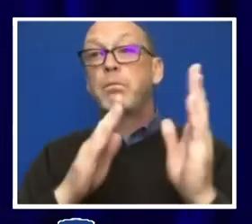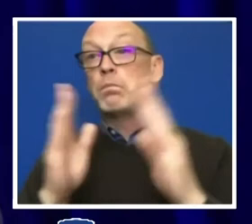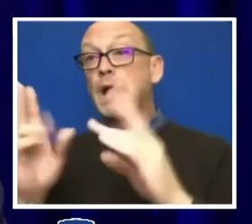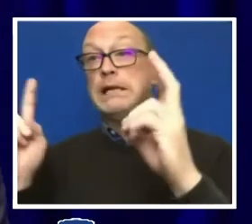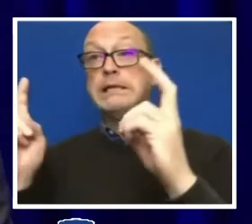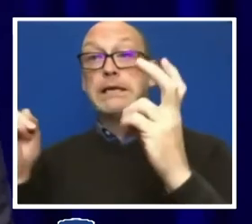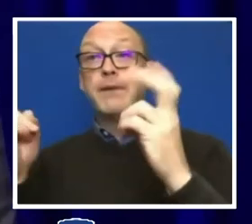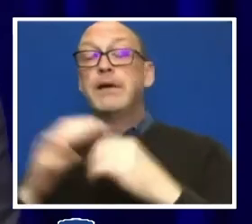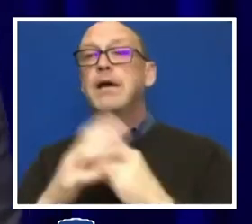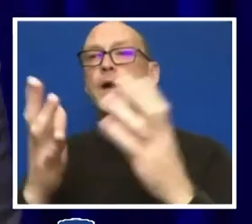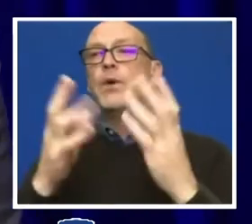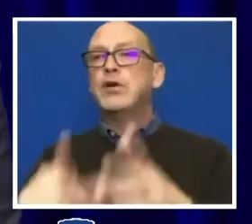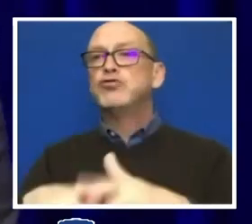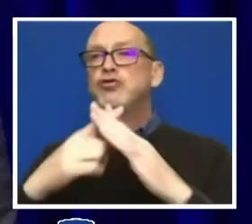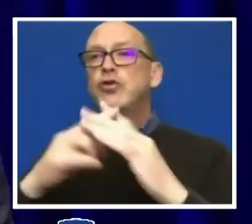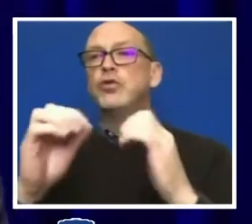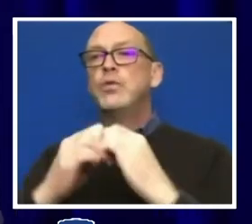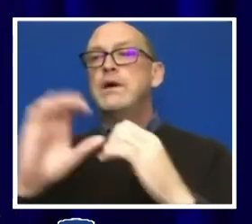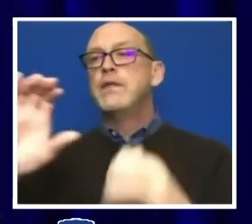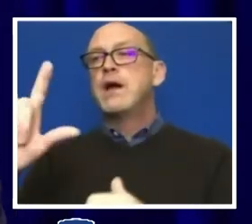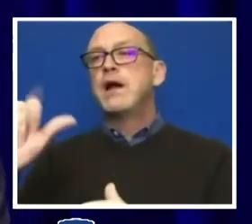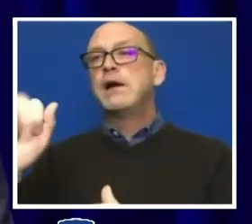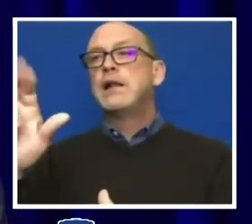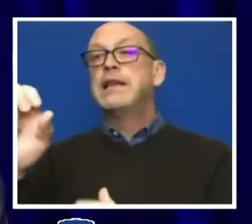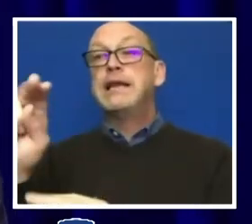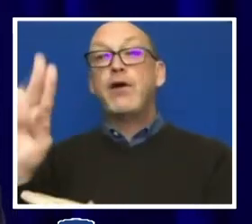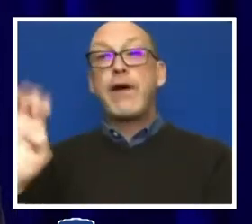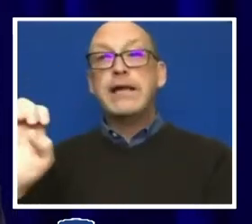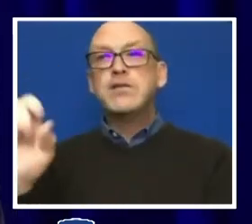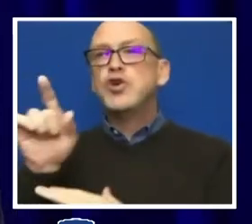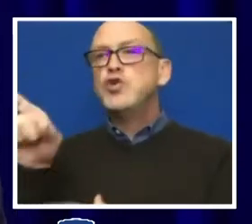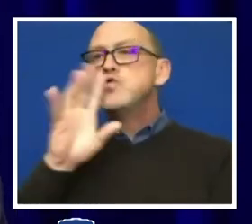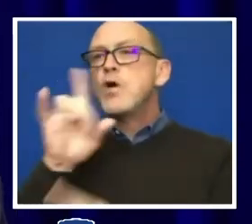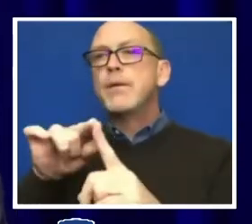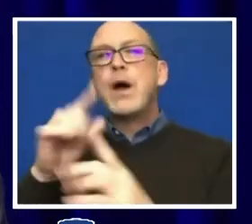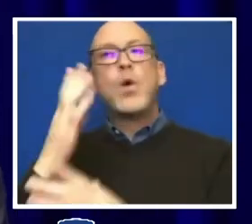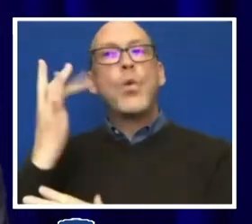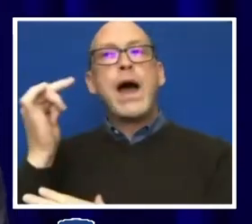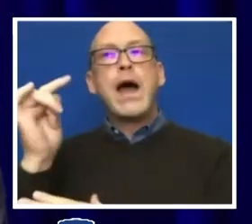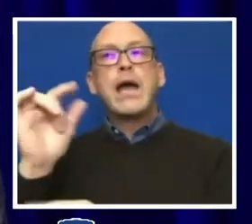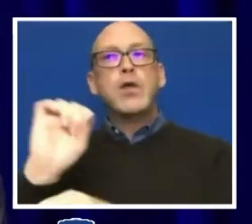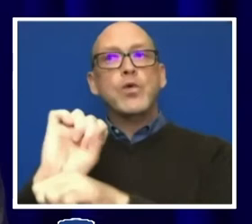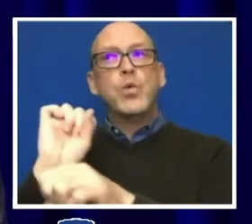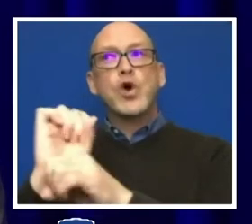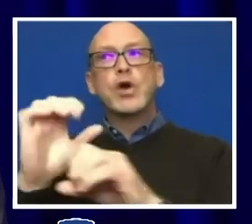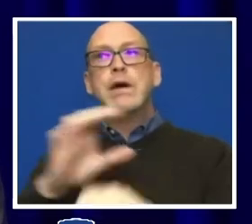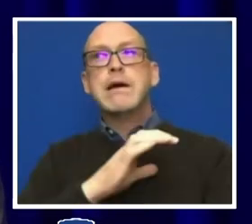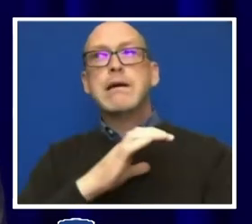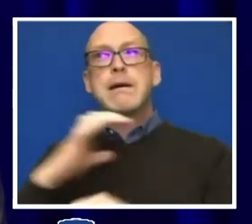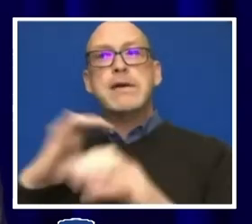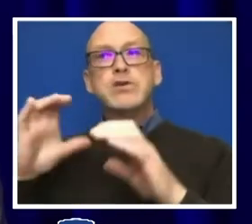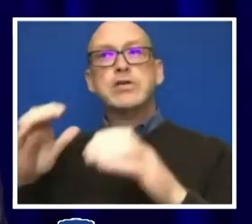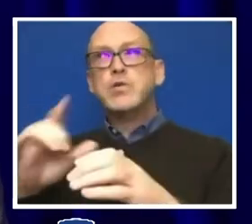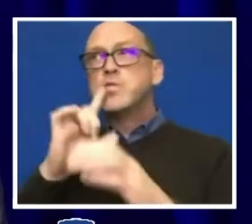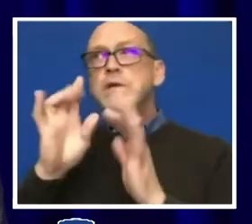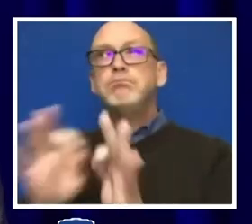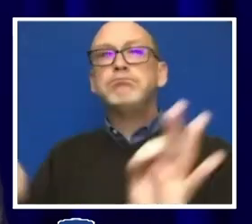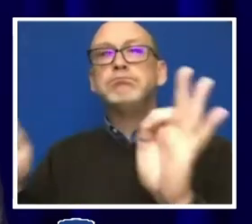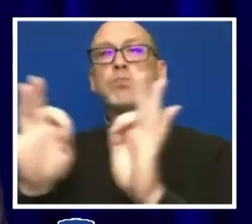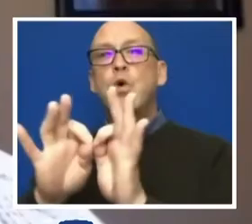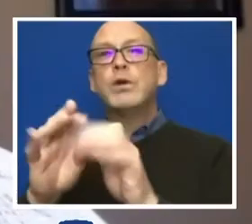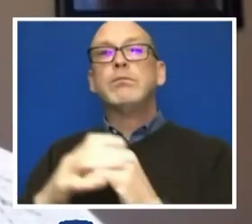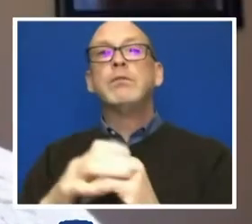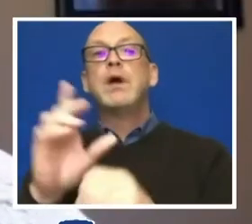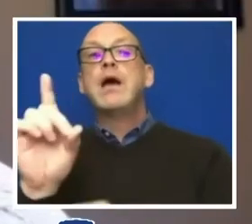like to start with Clarence, and perhaps you can talk about why the work of the Commission is so important. Dr.